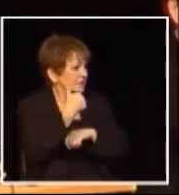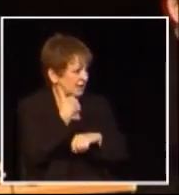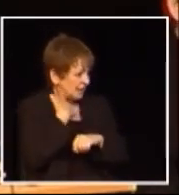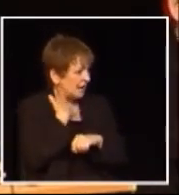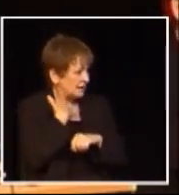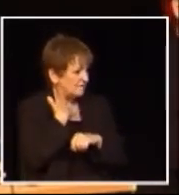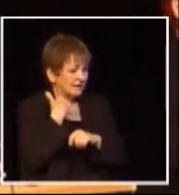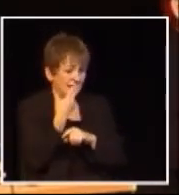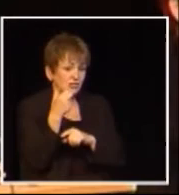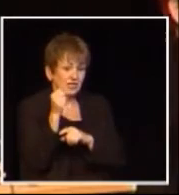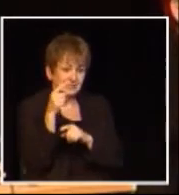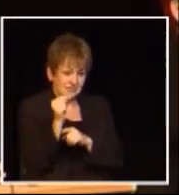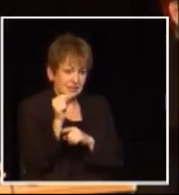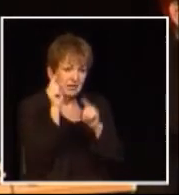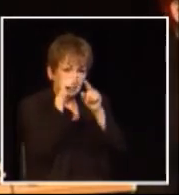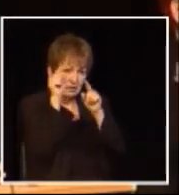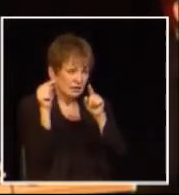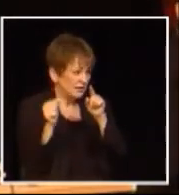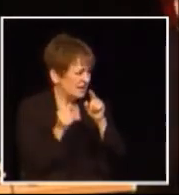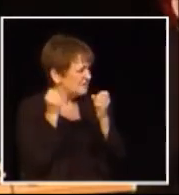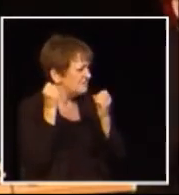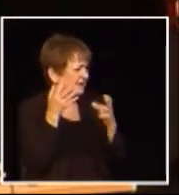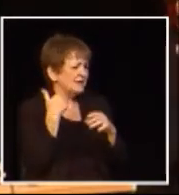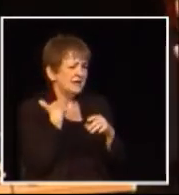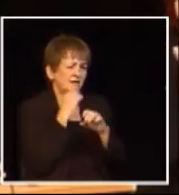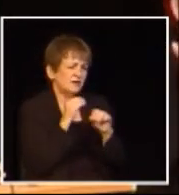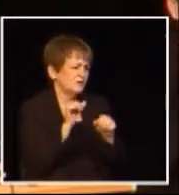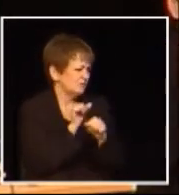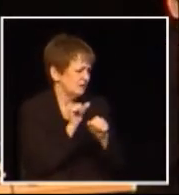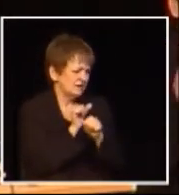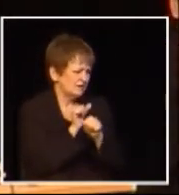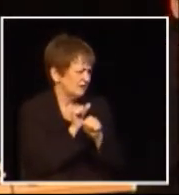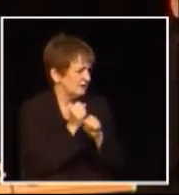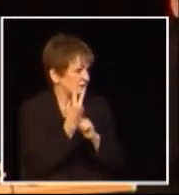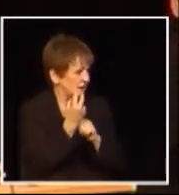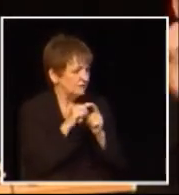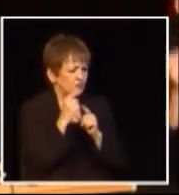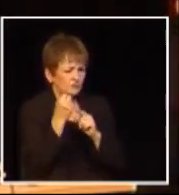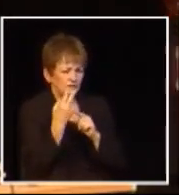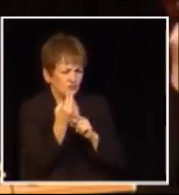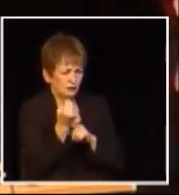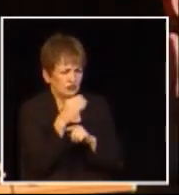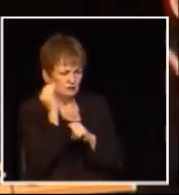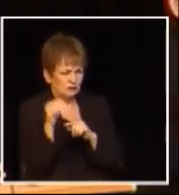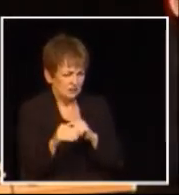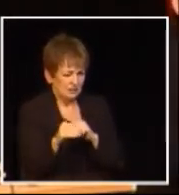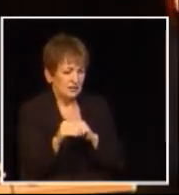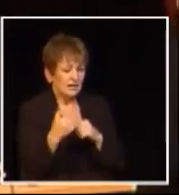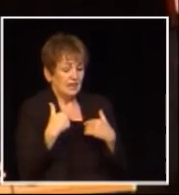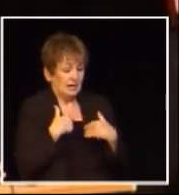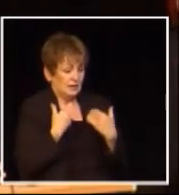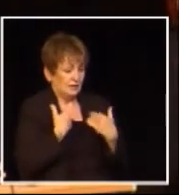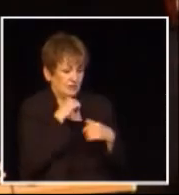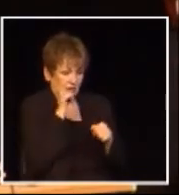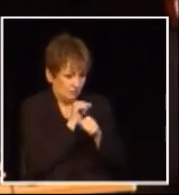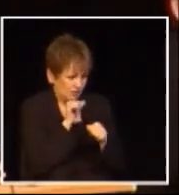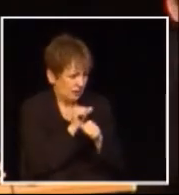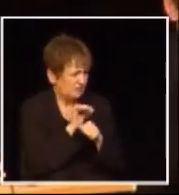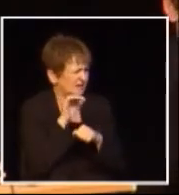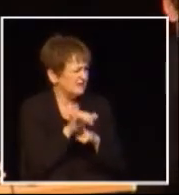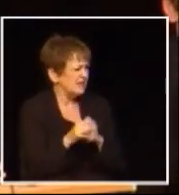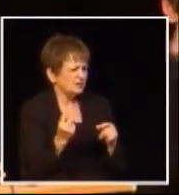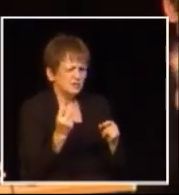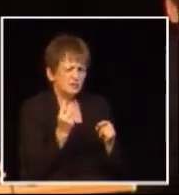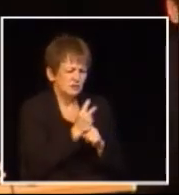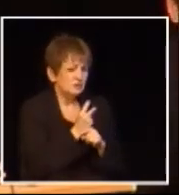countries in Europe that have the HST the value-added tax there's dozens of countries that have unemployment in the 12 to 14% range and youth